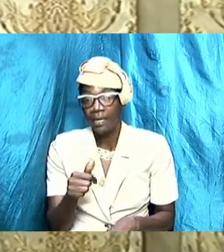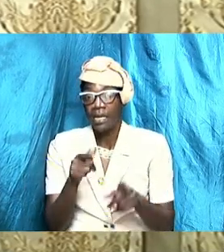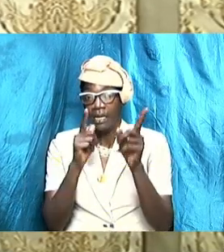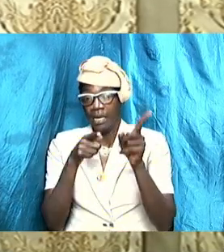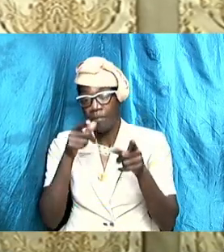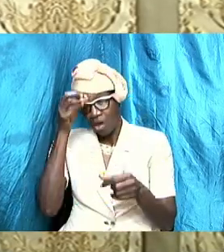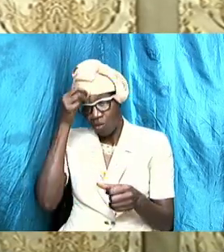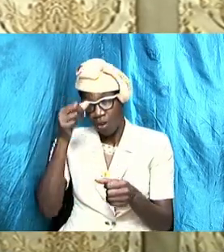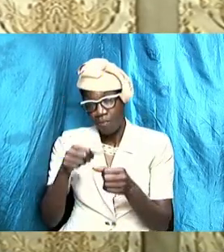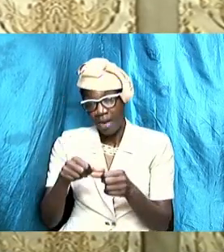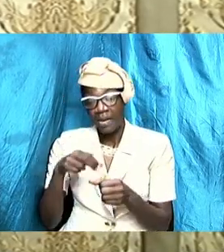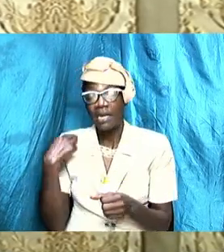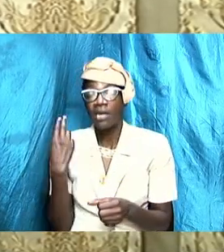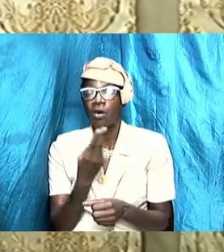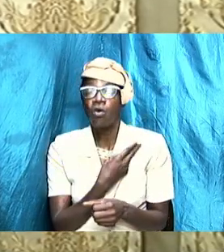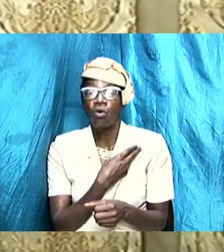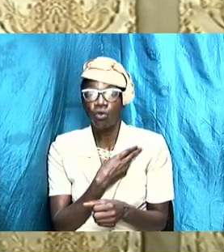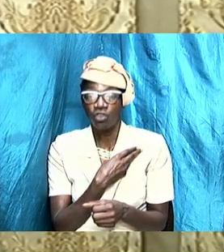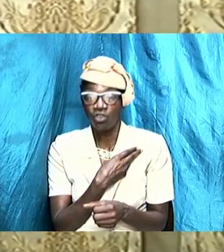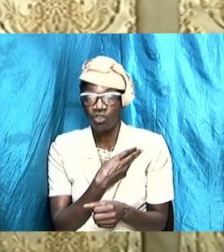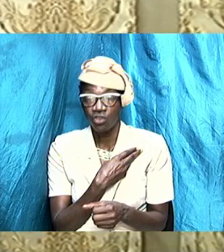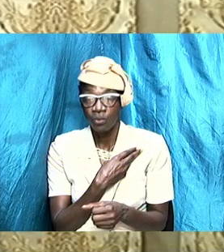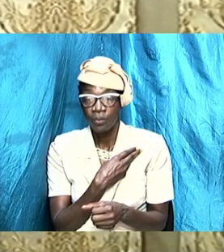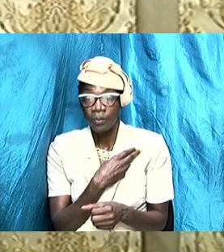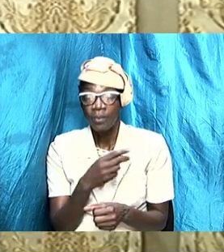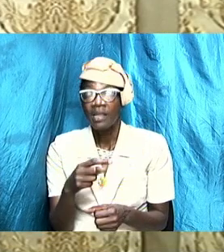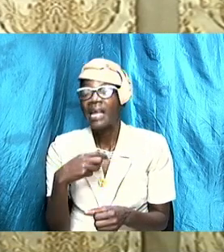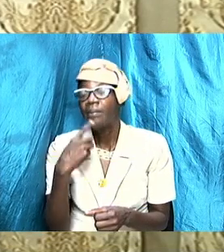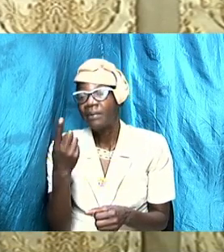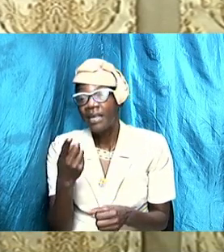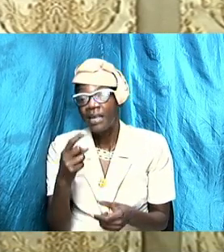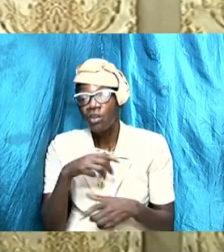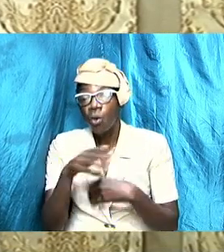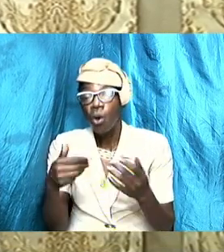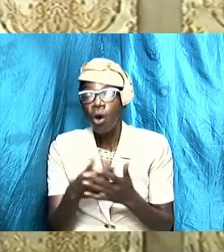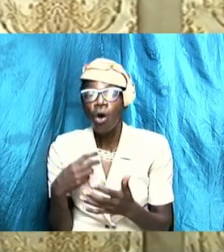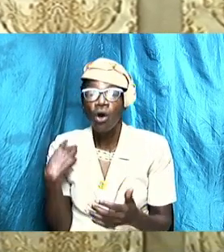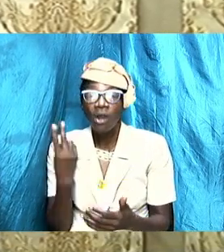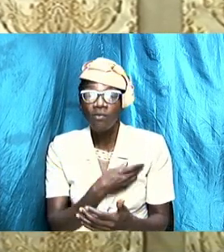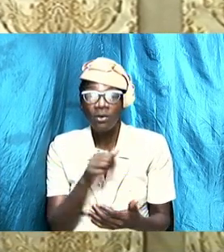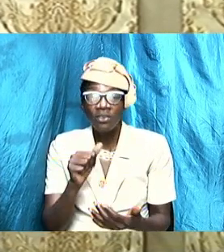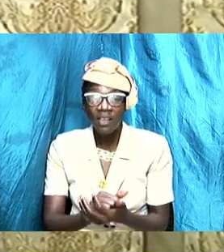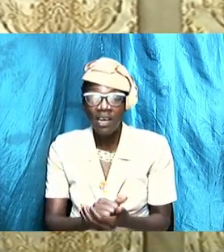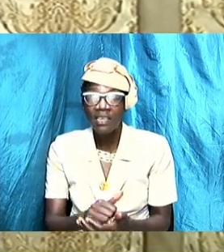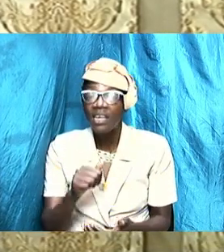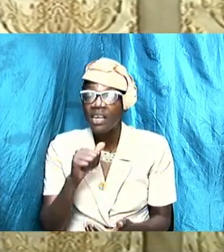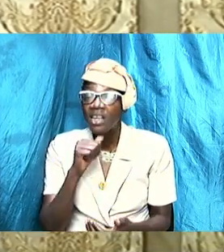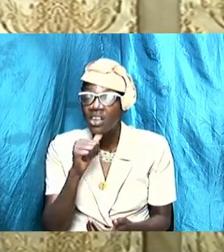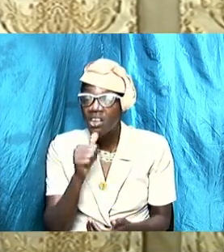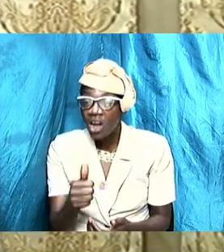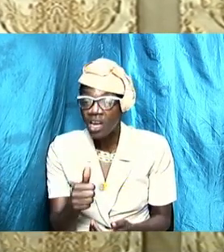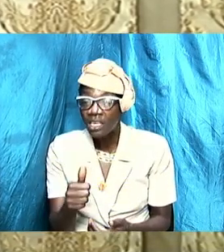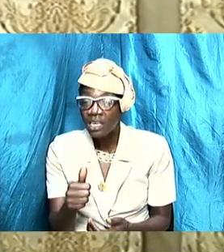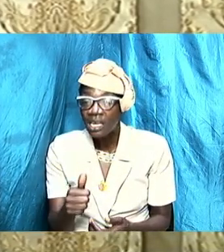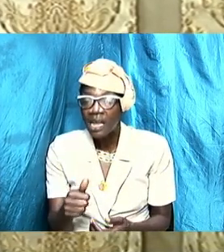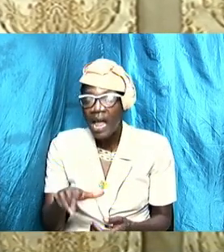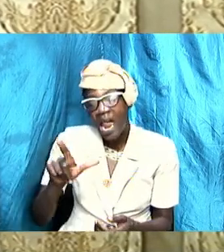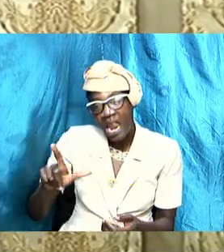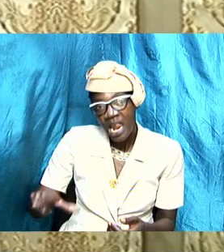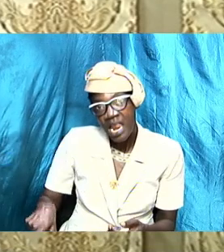us, I am emphatically stating to all of us that it is not too late.